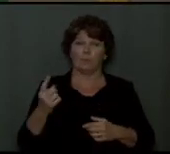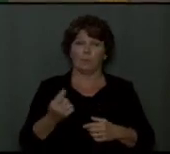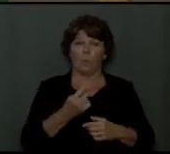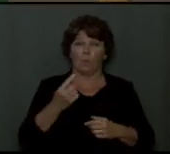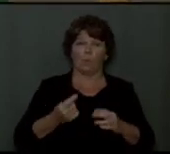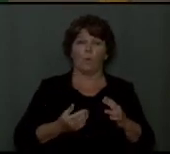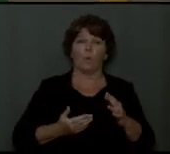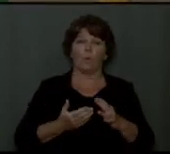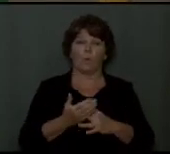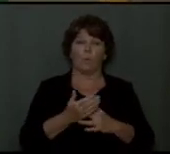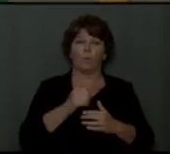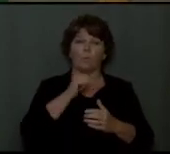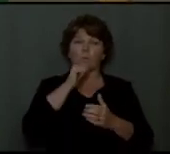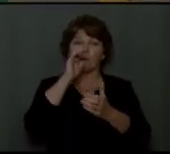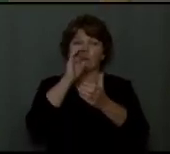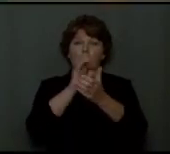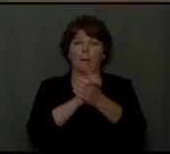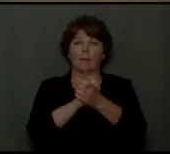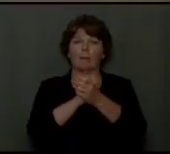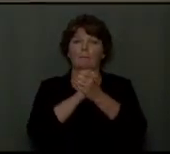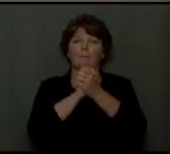disbelief.